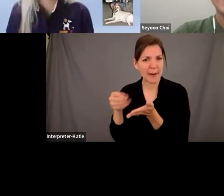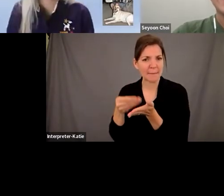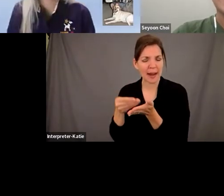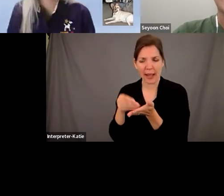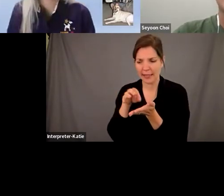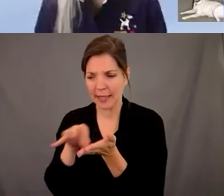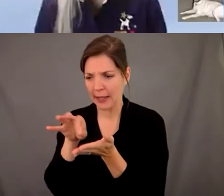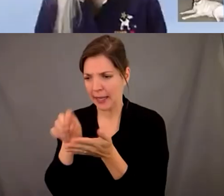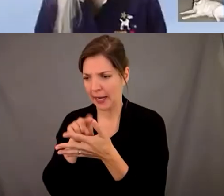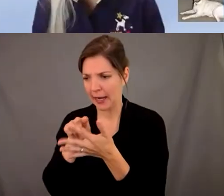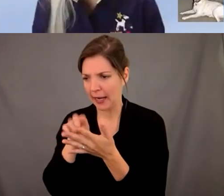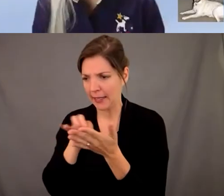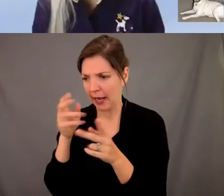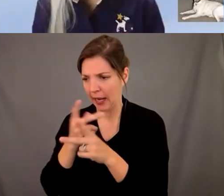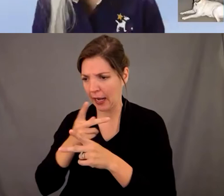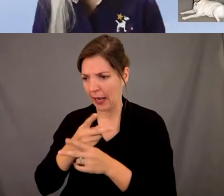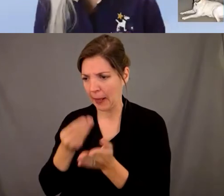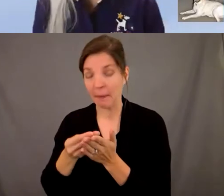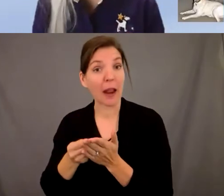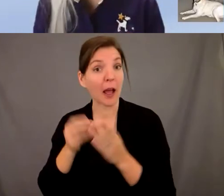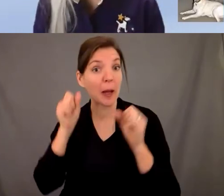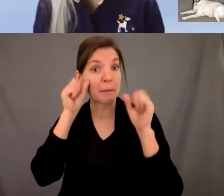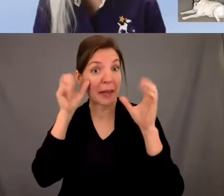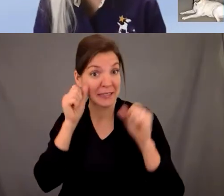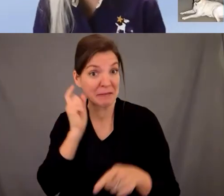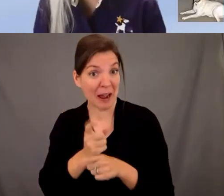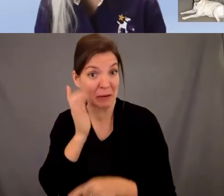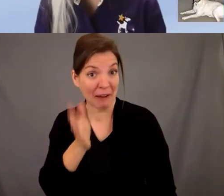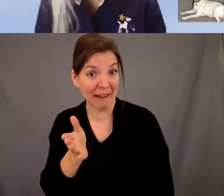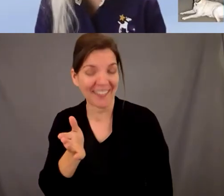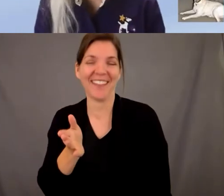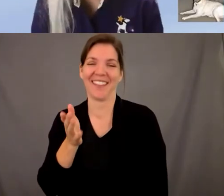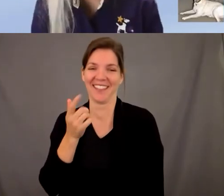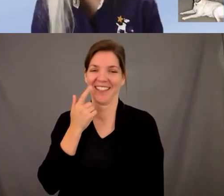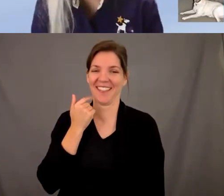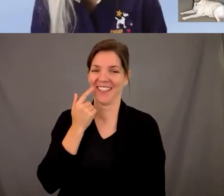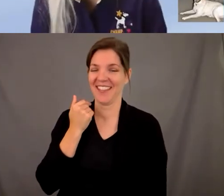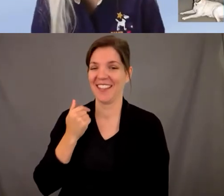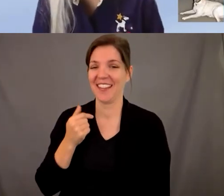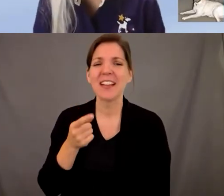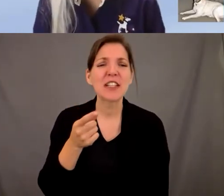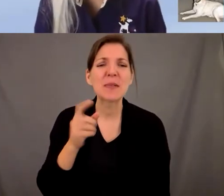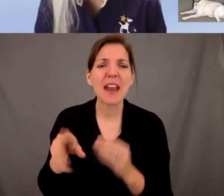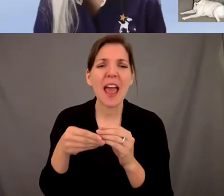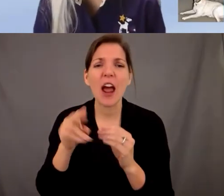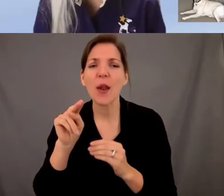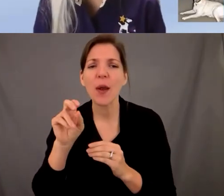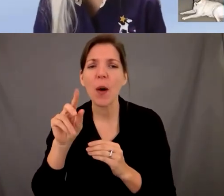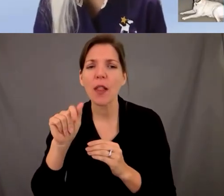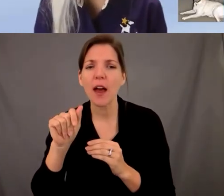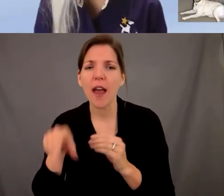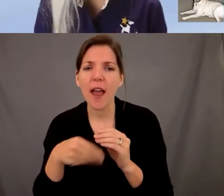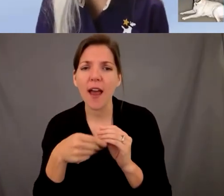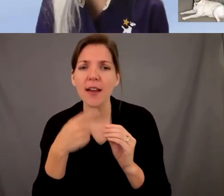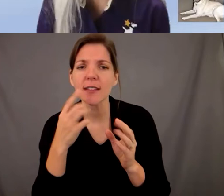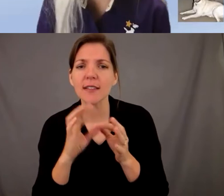amazing that'd be quite amazing nola i think you wanted to um add something uh